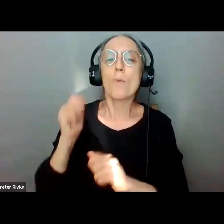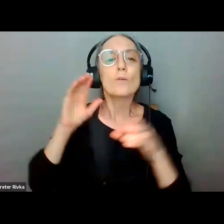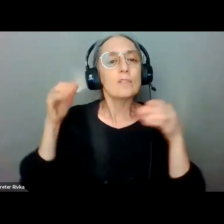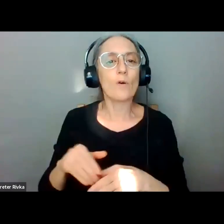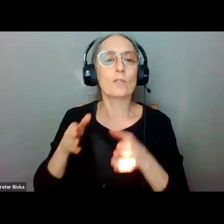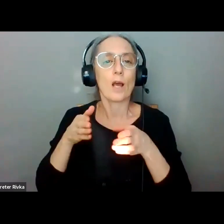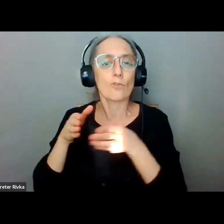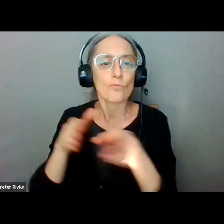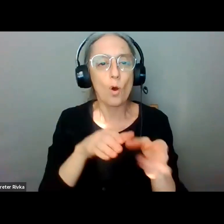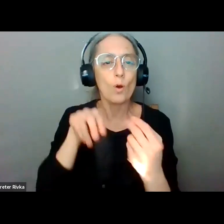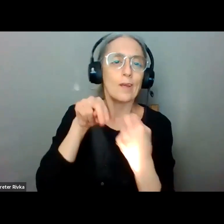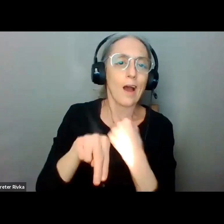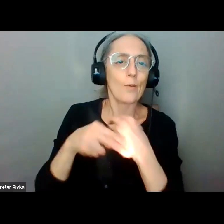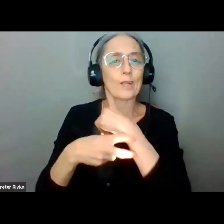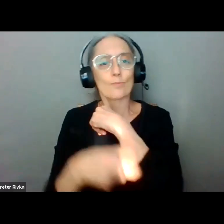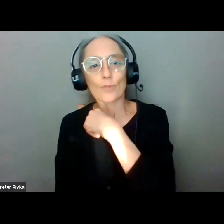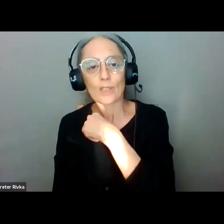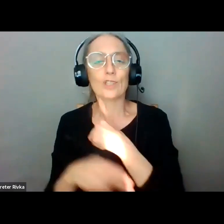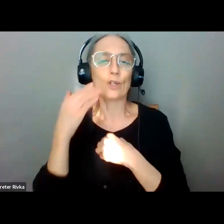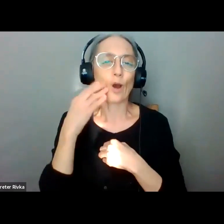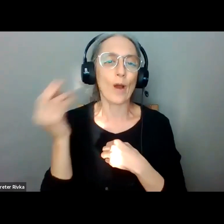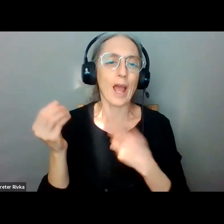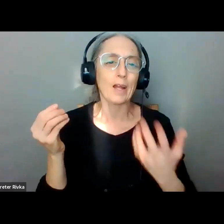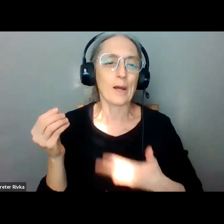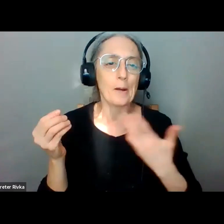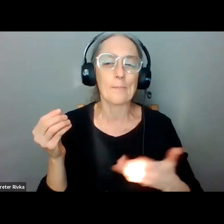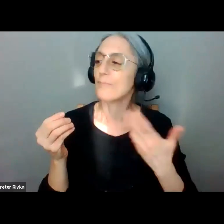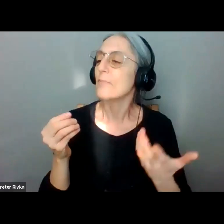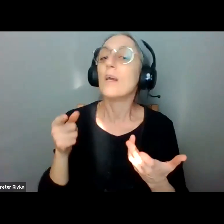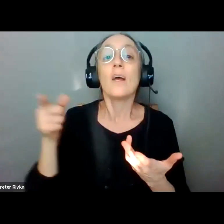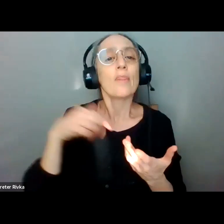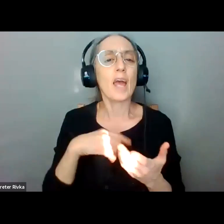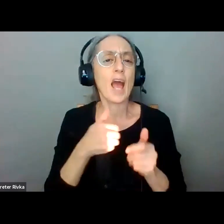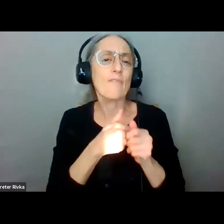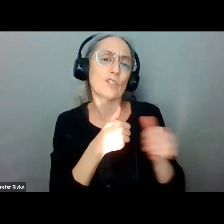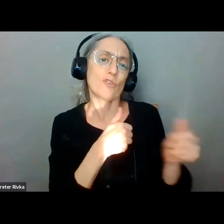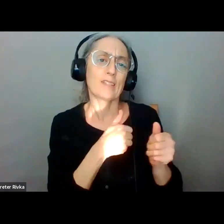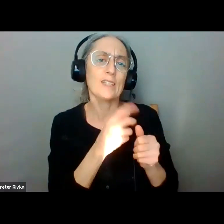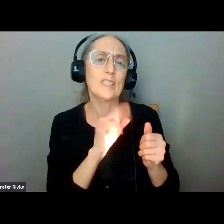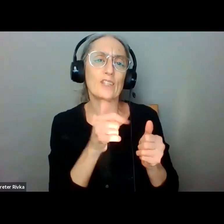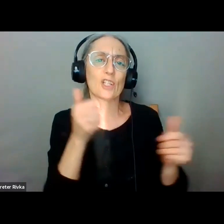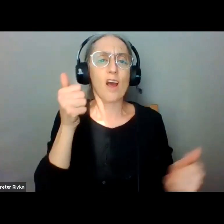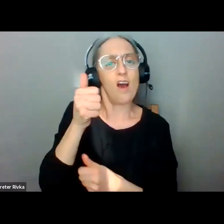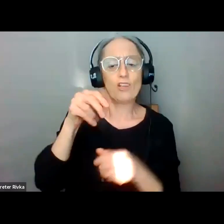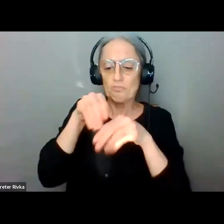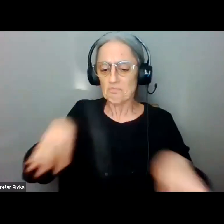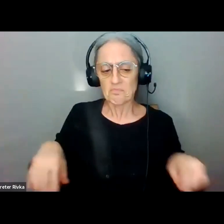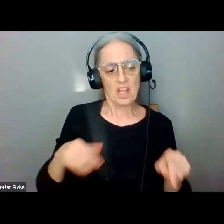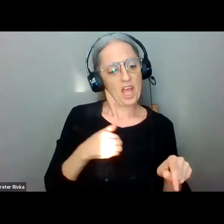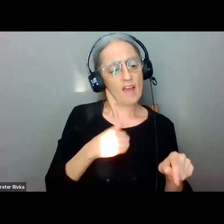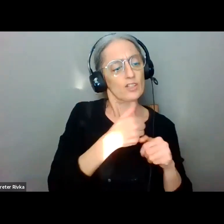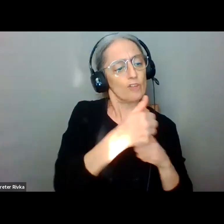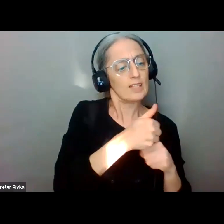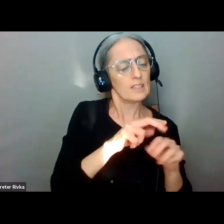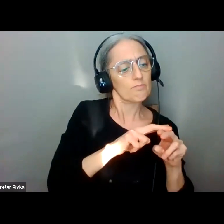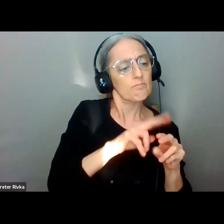bridges and you know and and there though they have a transit division it is still not what it should be they they try hard i